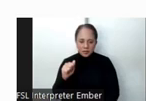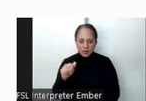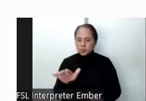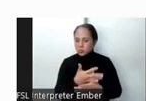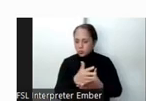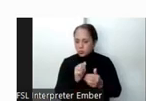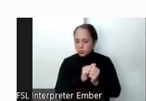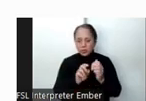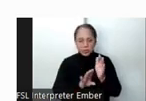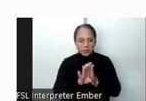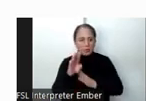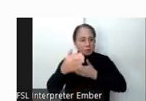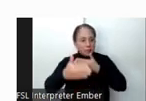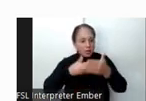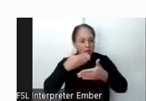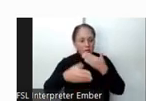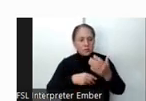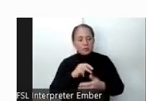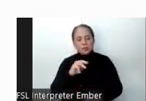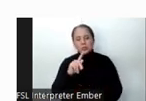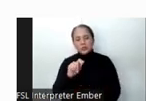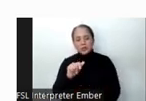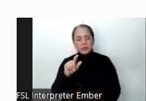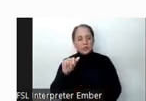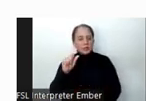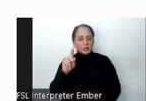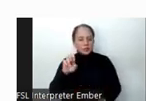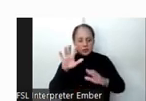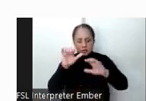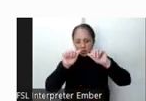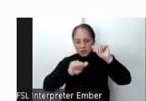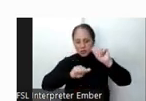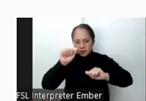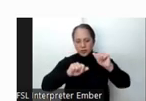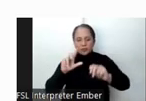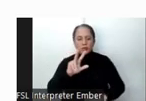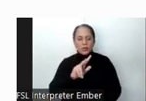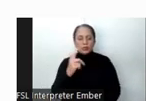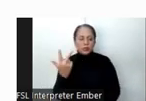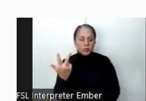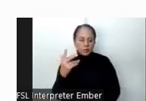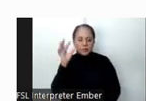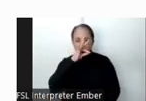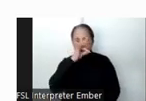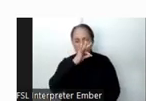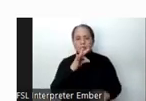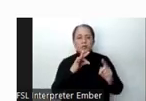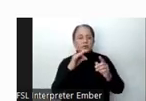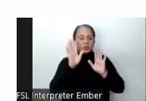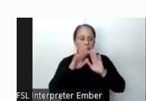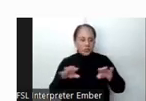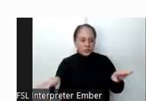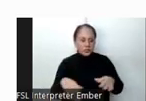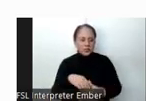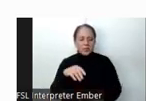you the development process of the Multiliteracy Assessments for K-3 Filipino Children, or MLAF. The